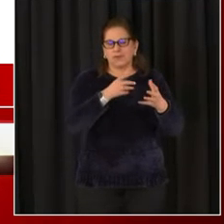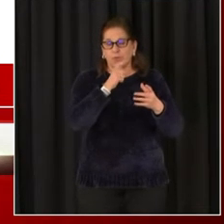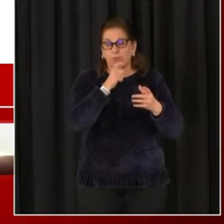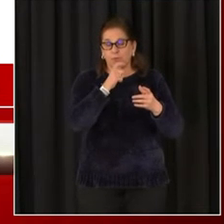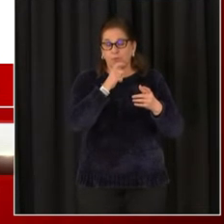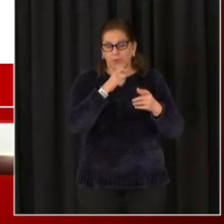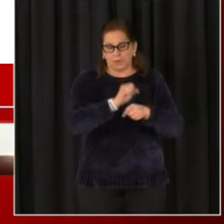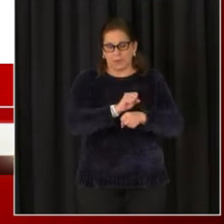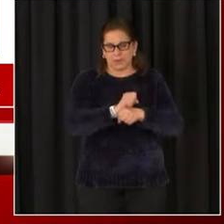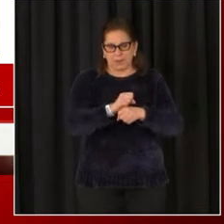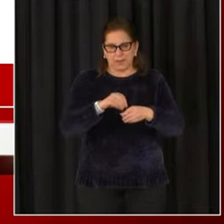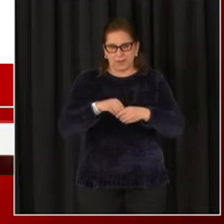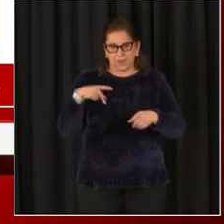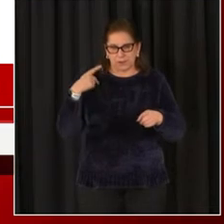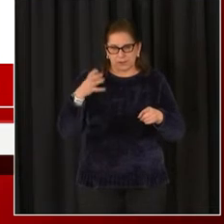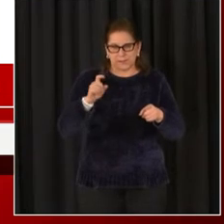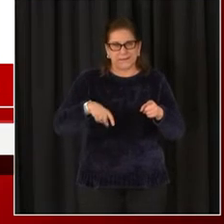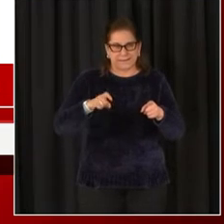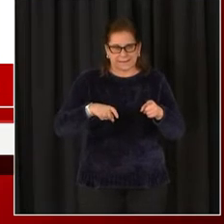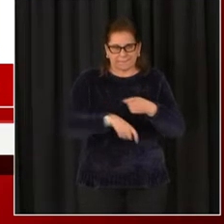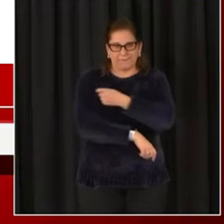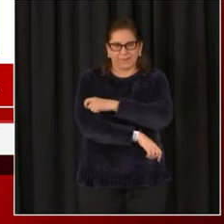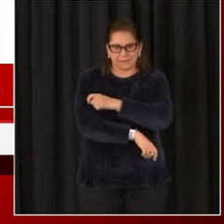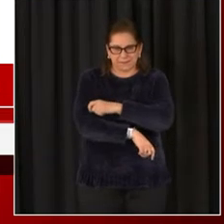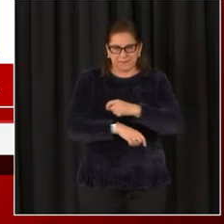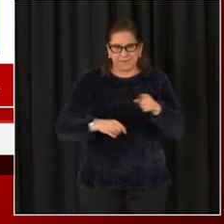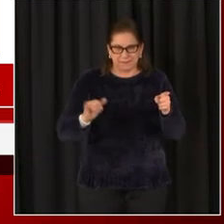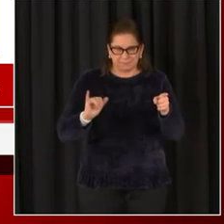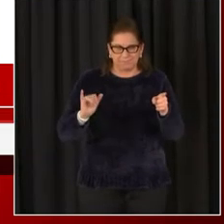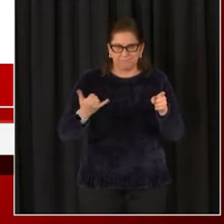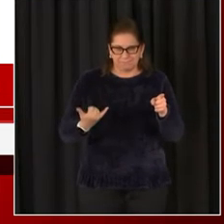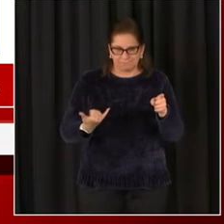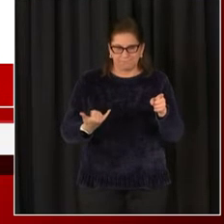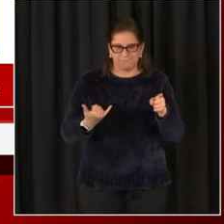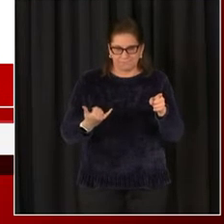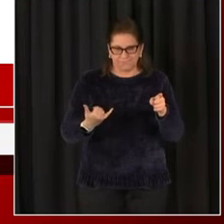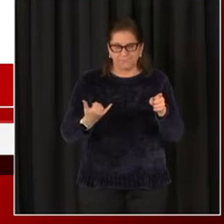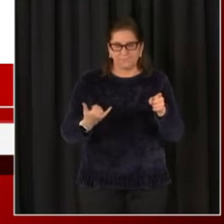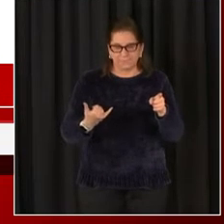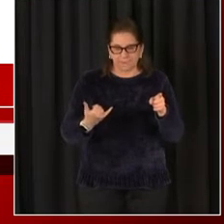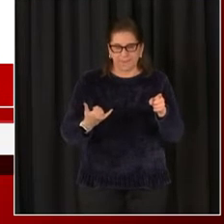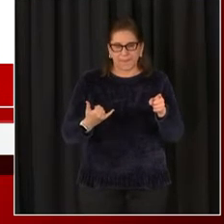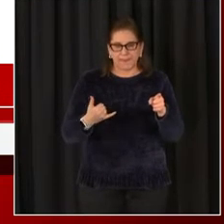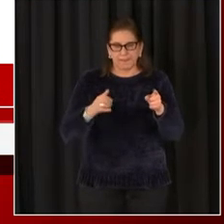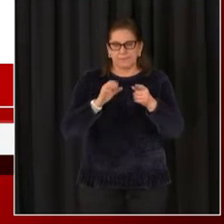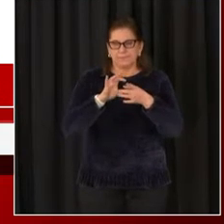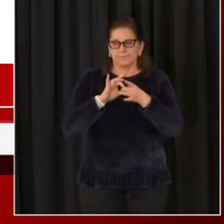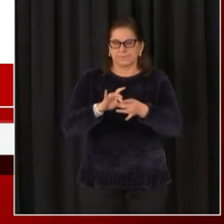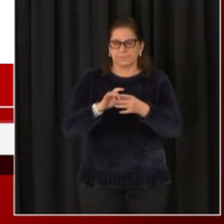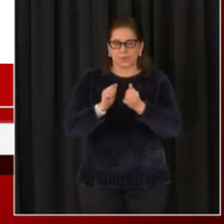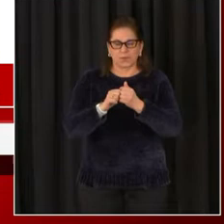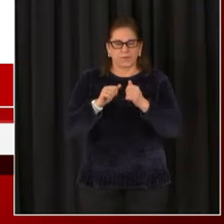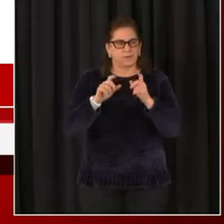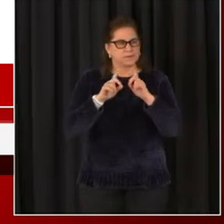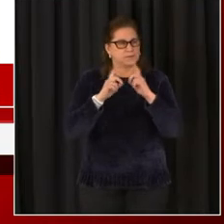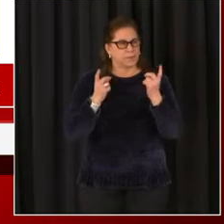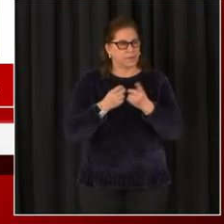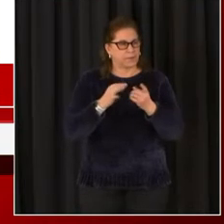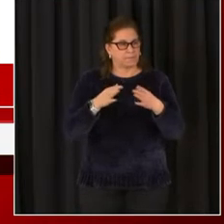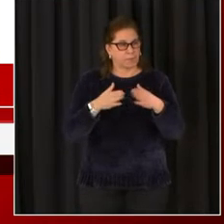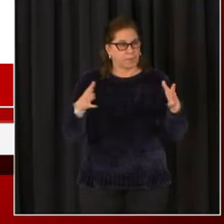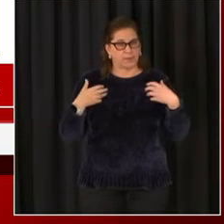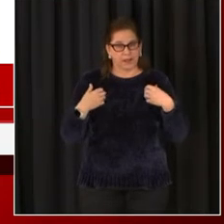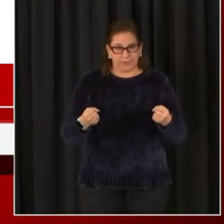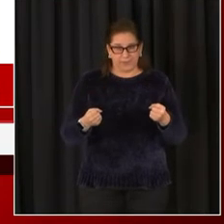to be vaccinated, and this actually tracks with the Department of Health's earlier